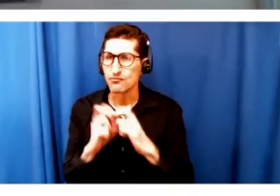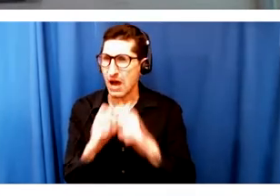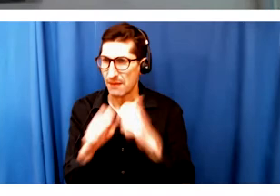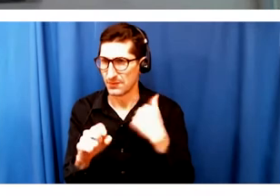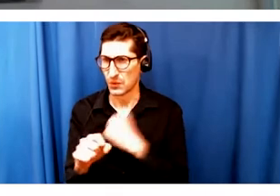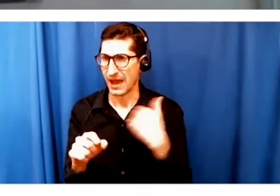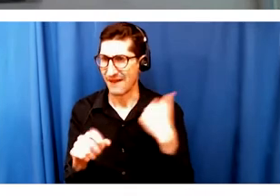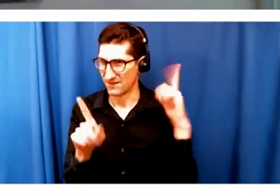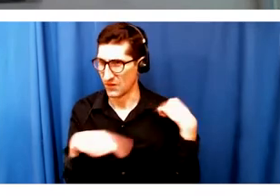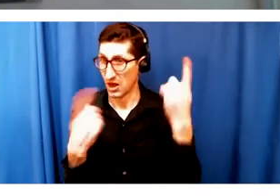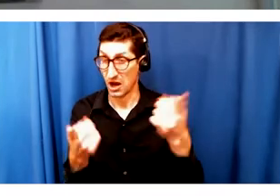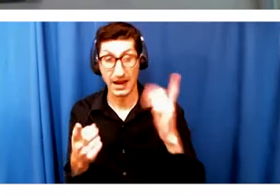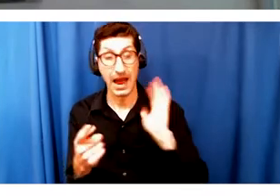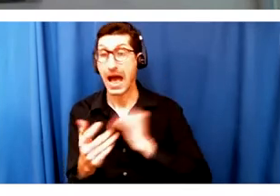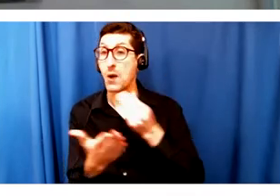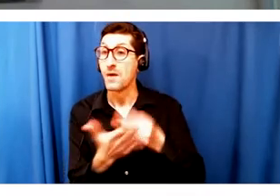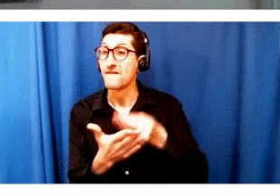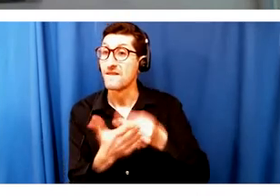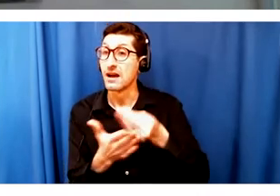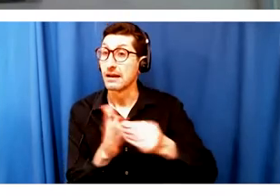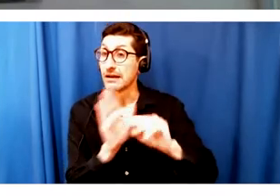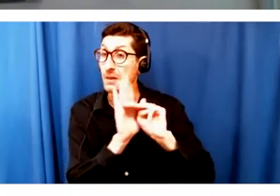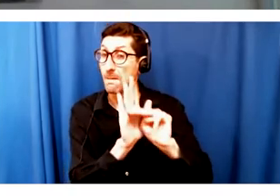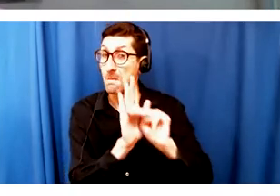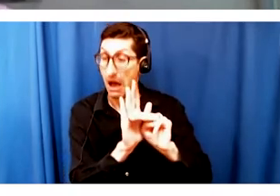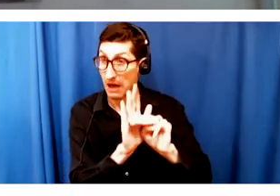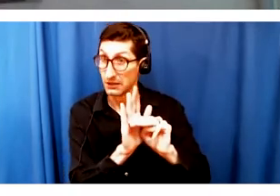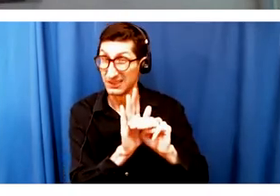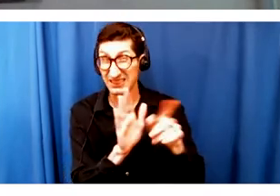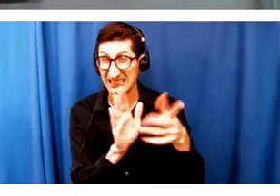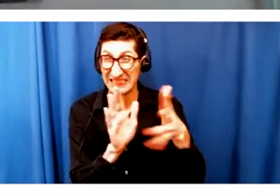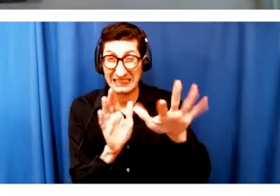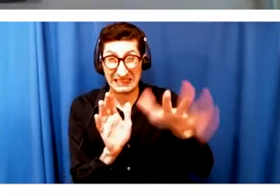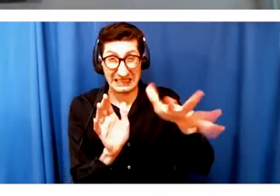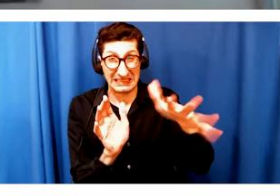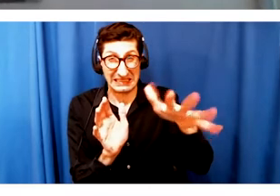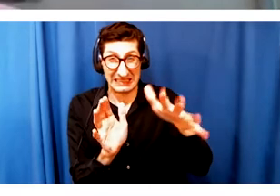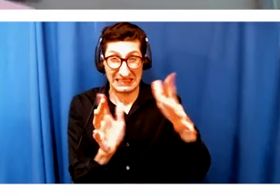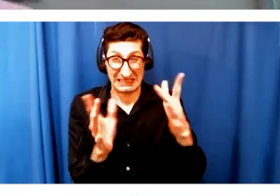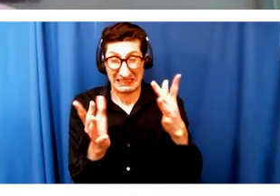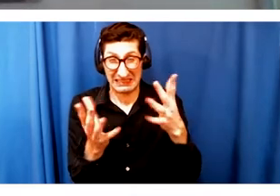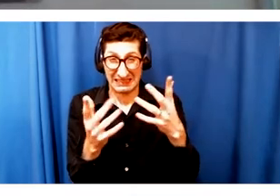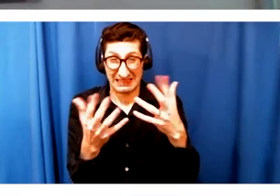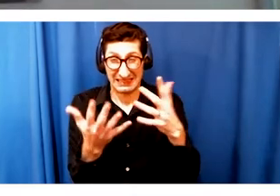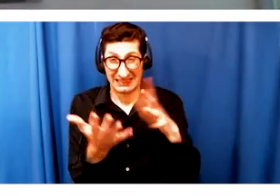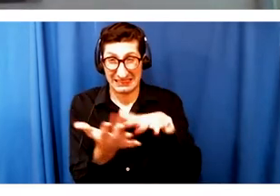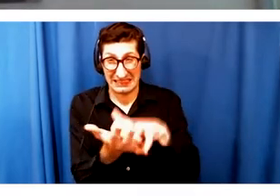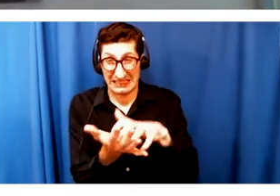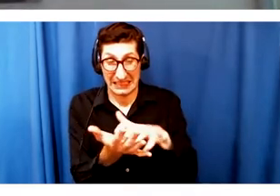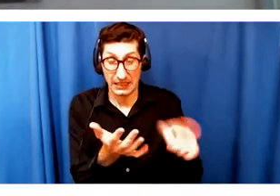models are trepidatious. You know, many of us that brought in all that money from subscriptions.